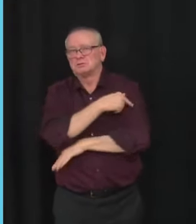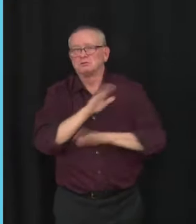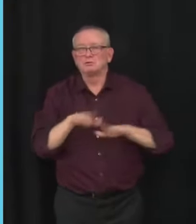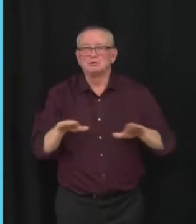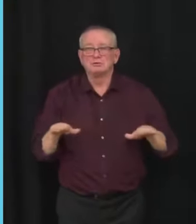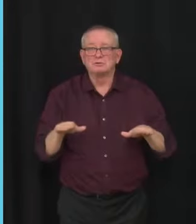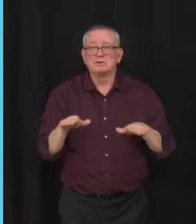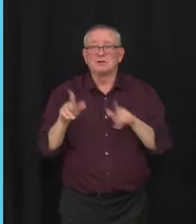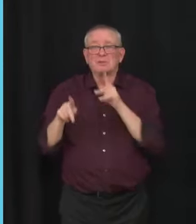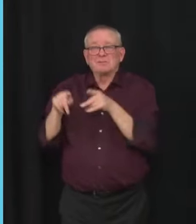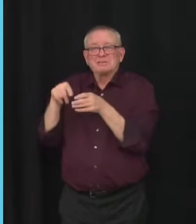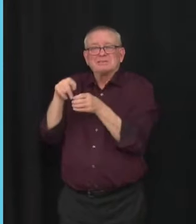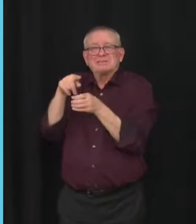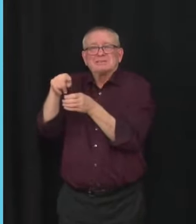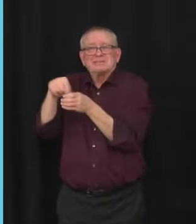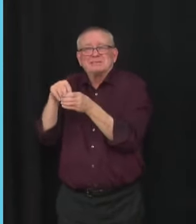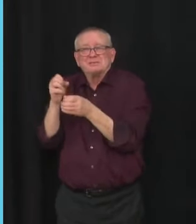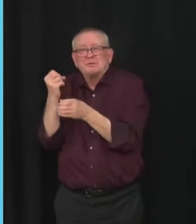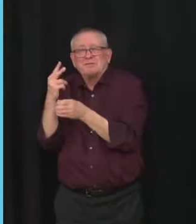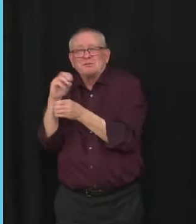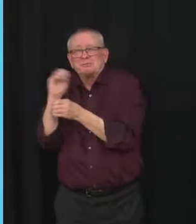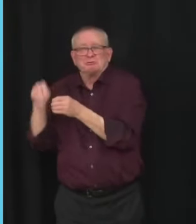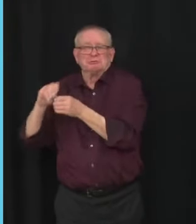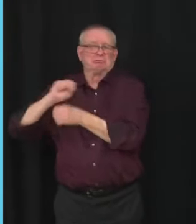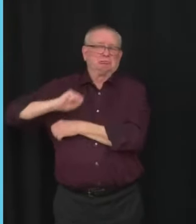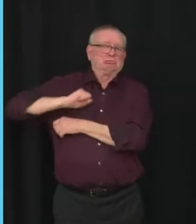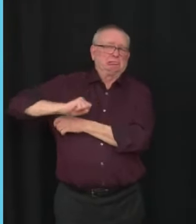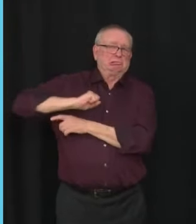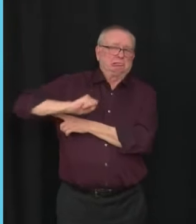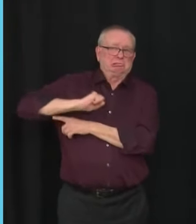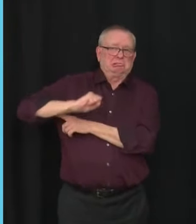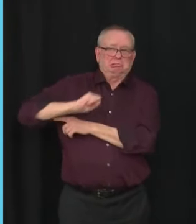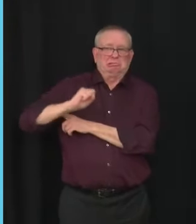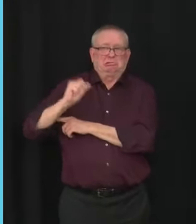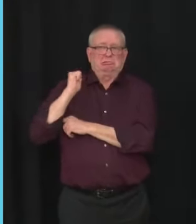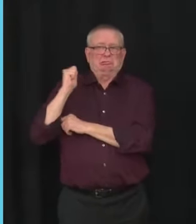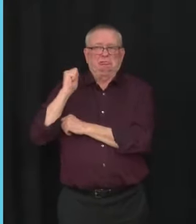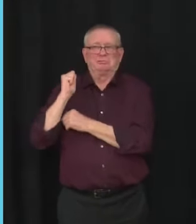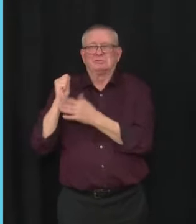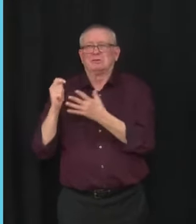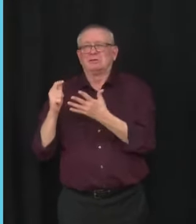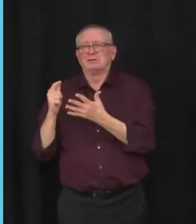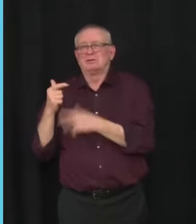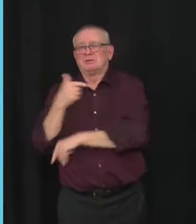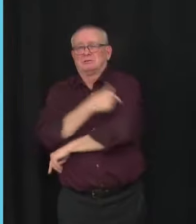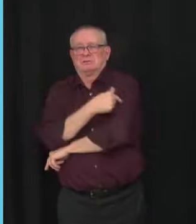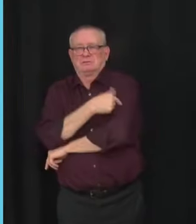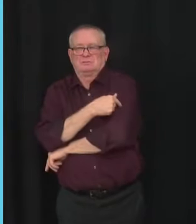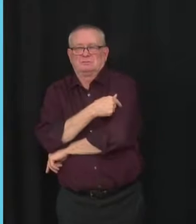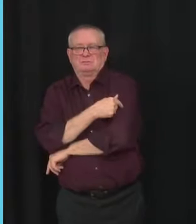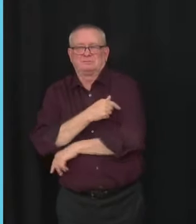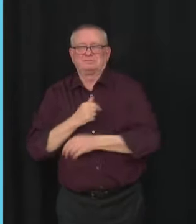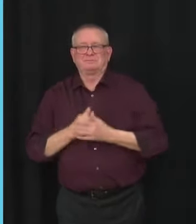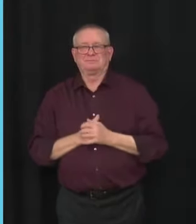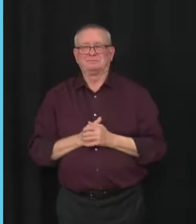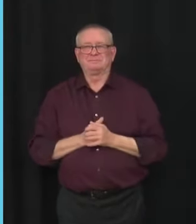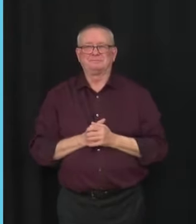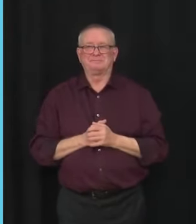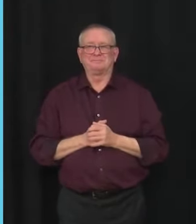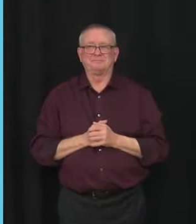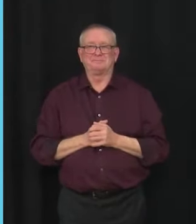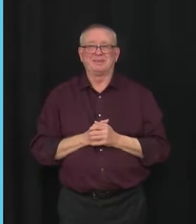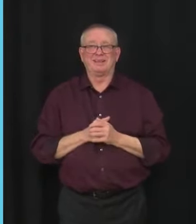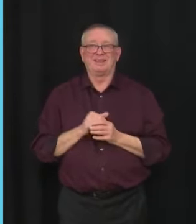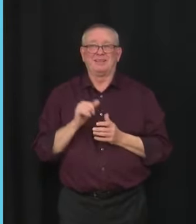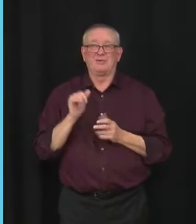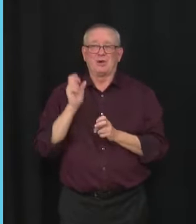have been so reluctant they have the one in 10 that they've not yet gotten around of being vaccinated, they're probably going to be the hardest